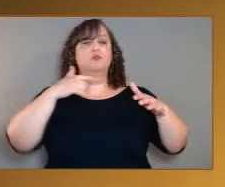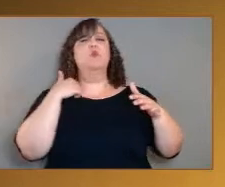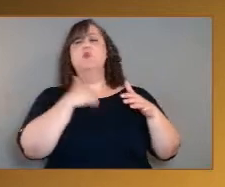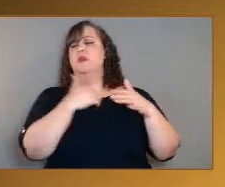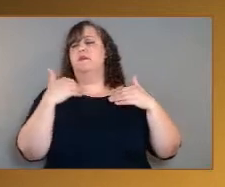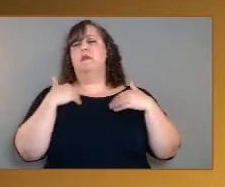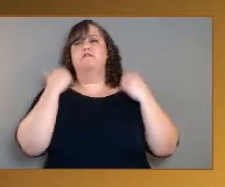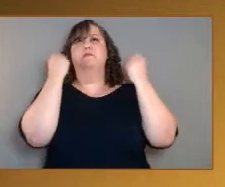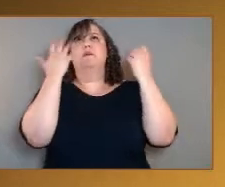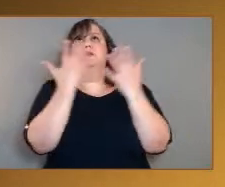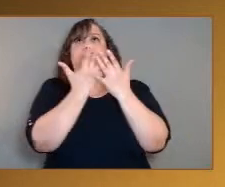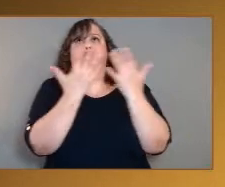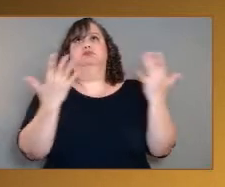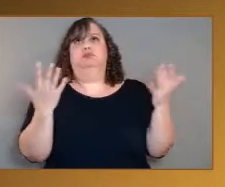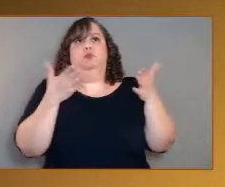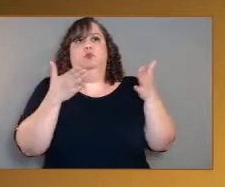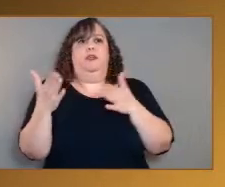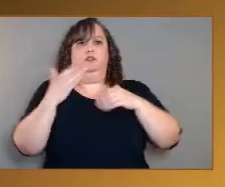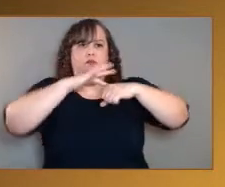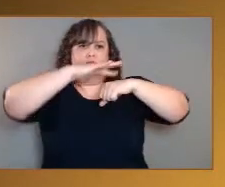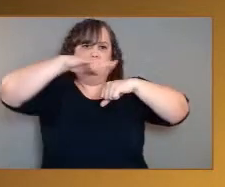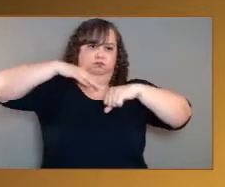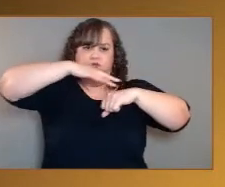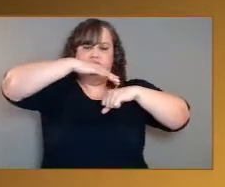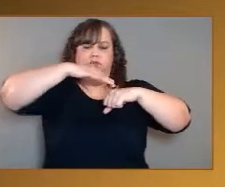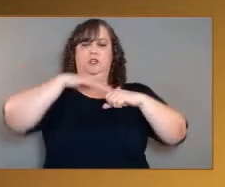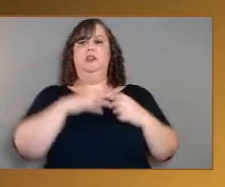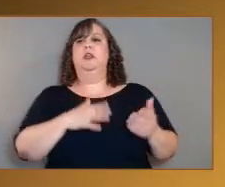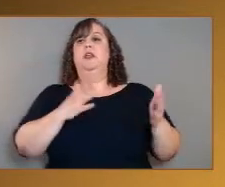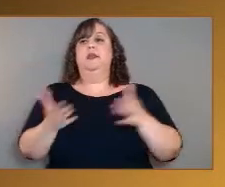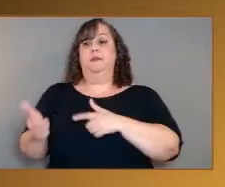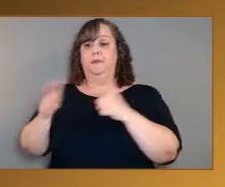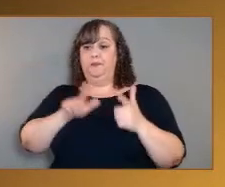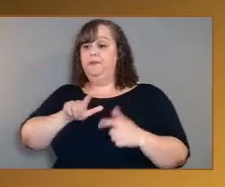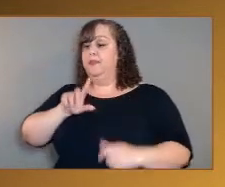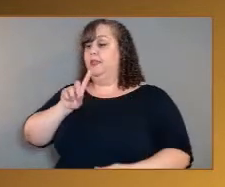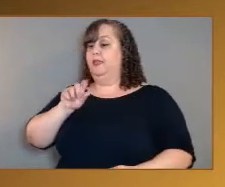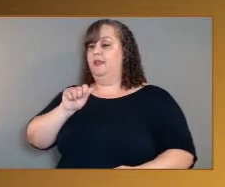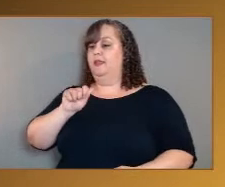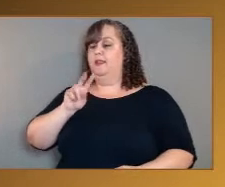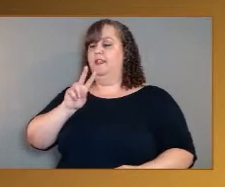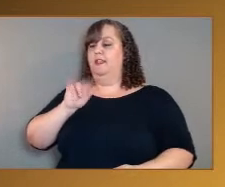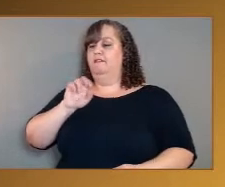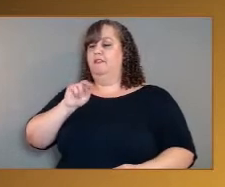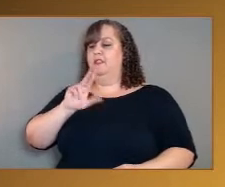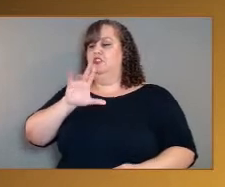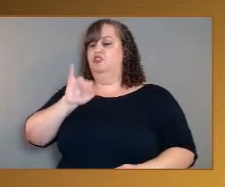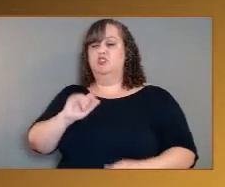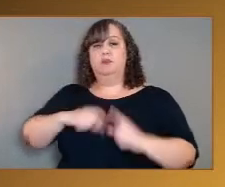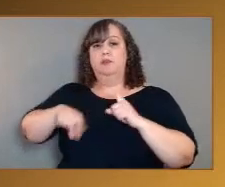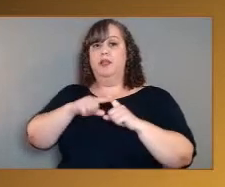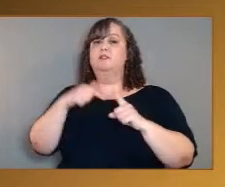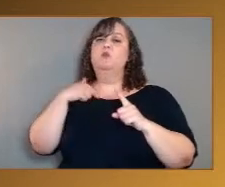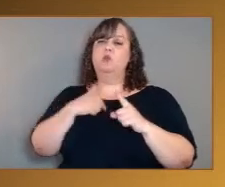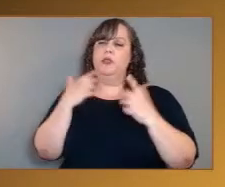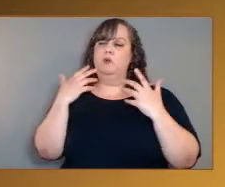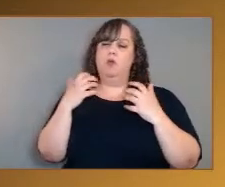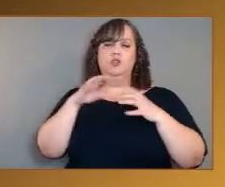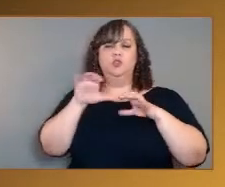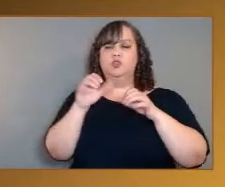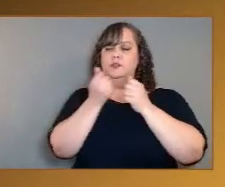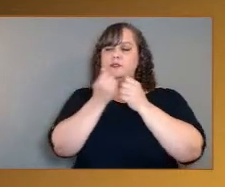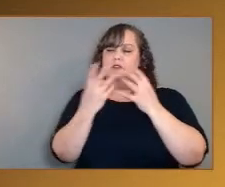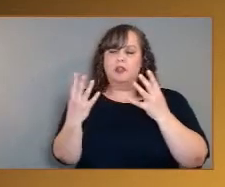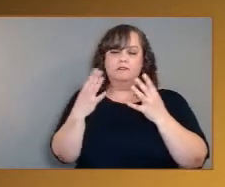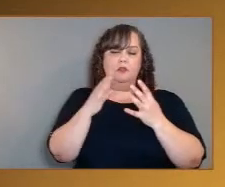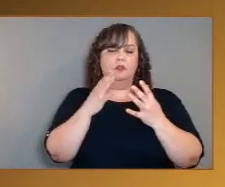Well, on DaVinci Plus, our job is to make hundreds of exquisite chemical measurements. Again, as I said, an order of magnitude better than